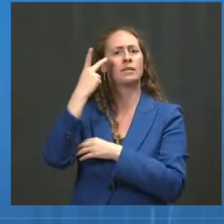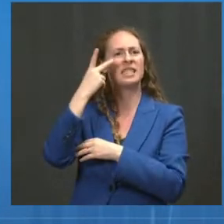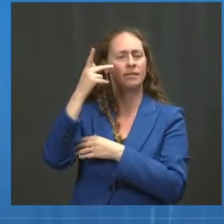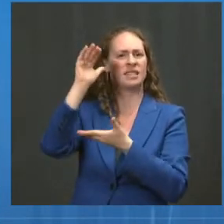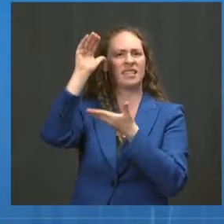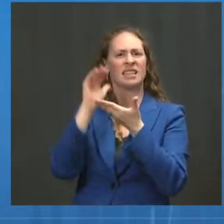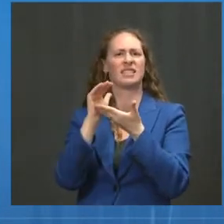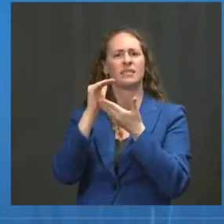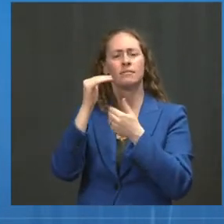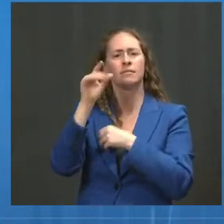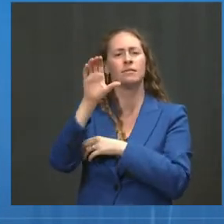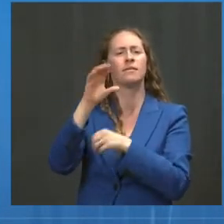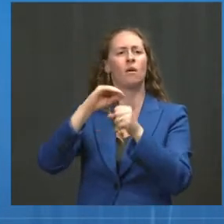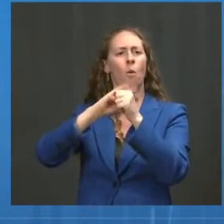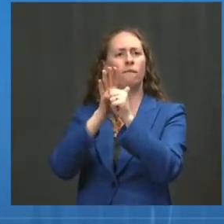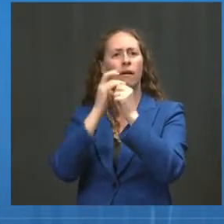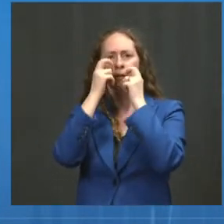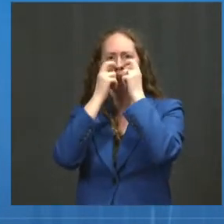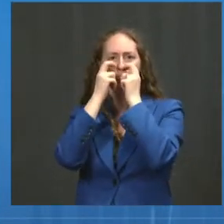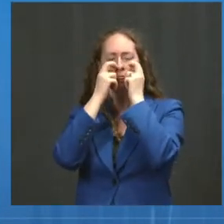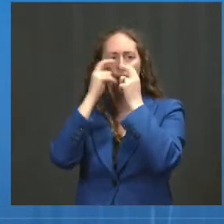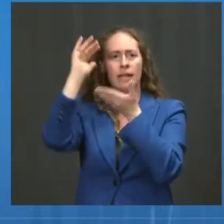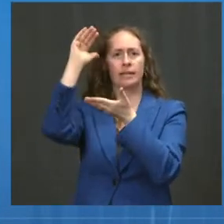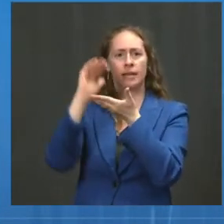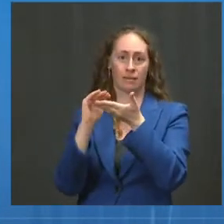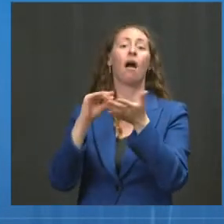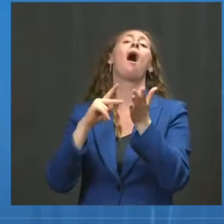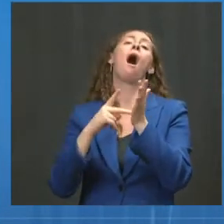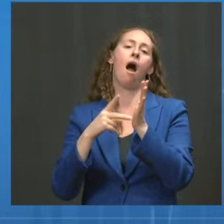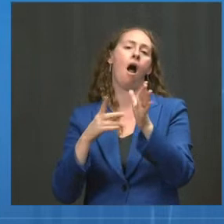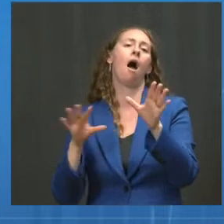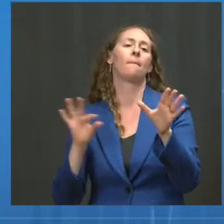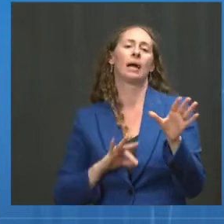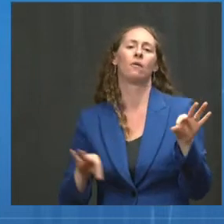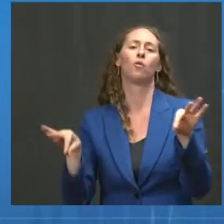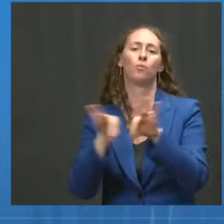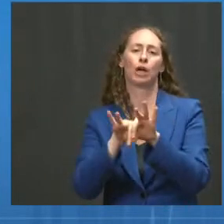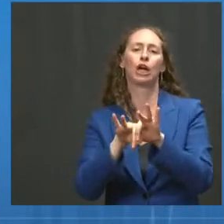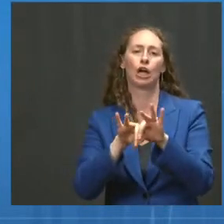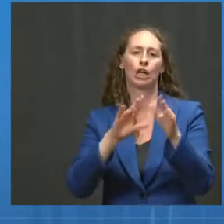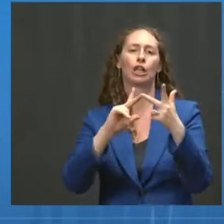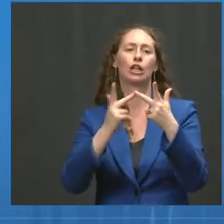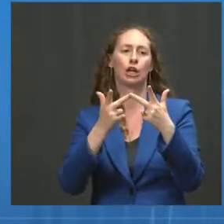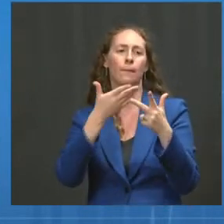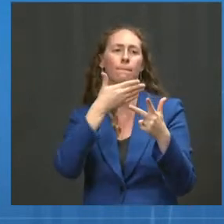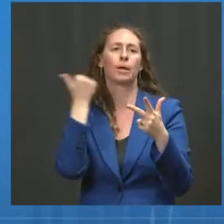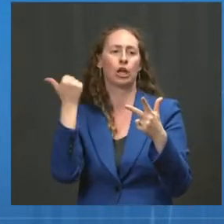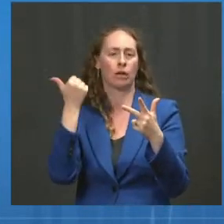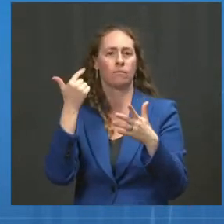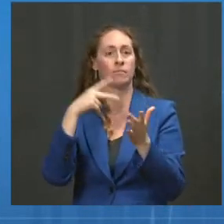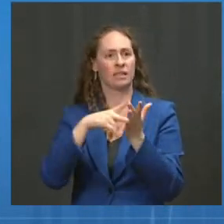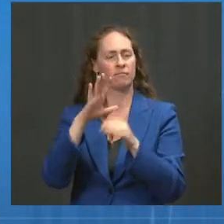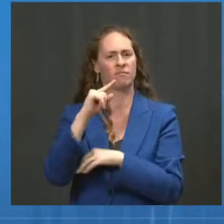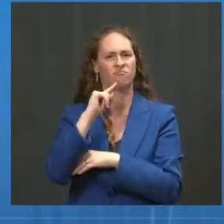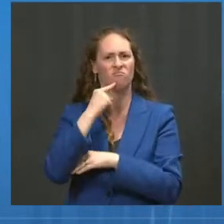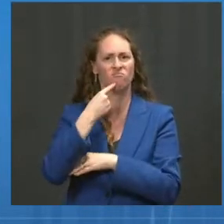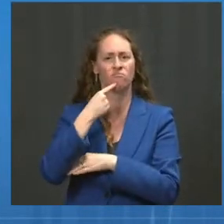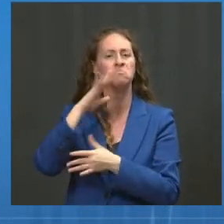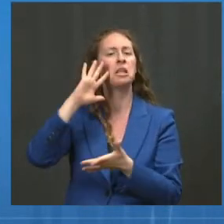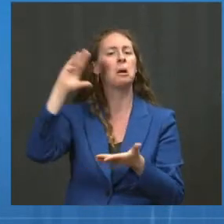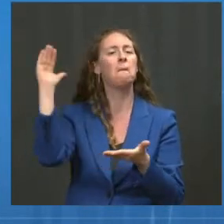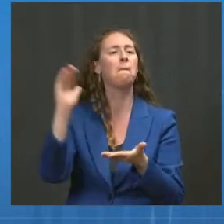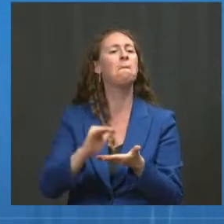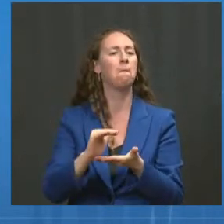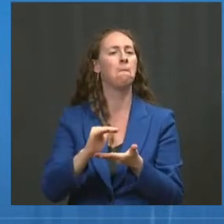multiple benefits from doing this. You can get benefits for disease, severity of disease, and then ultimately infection and